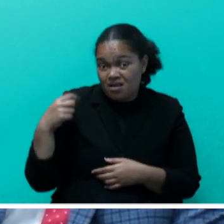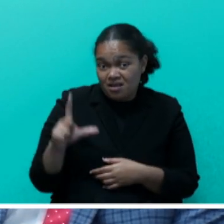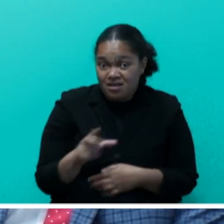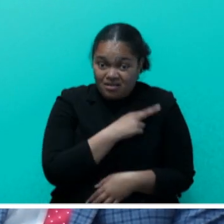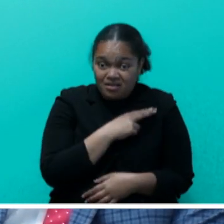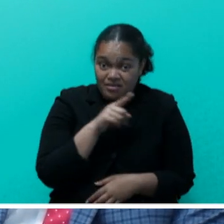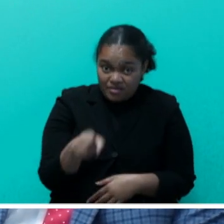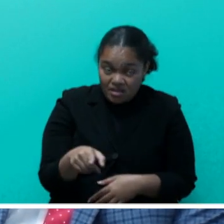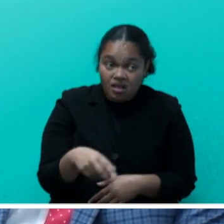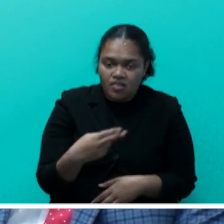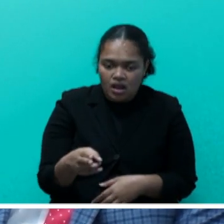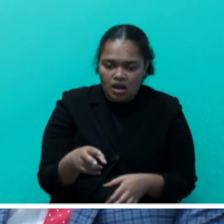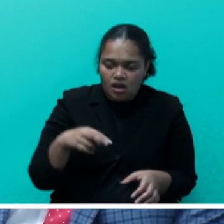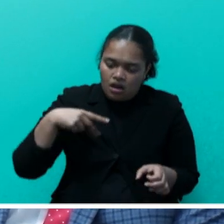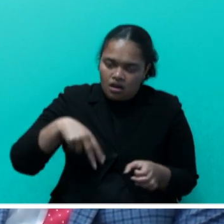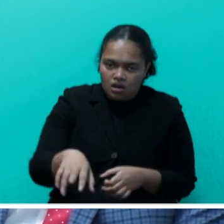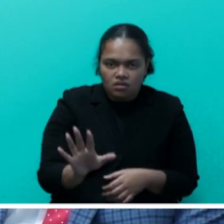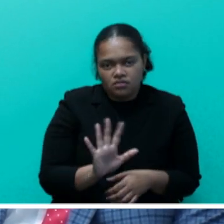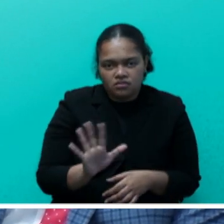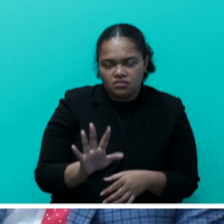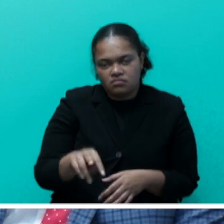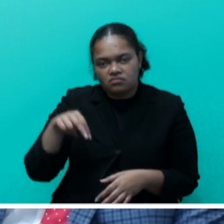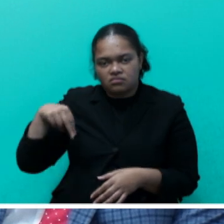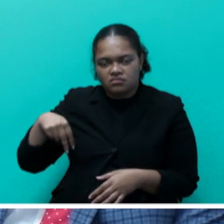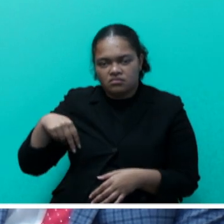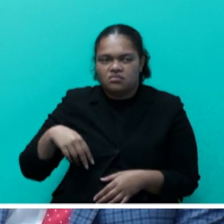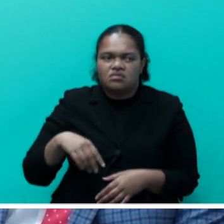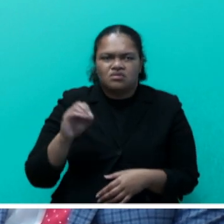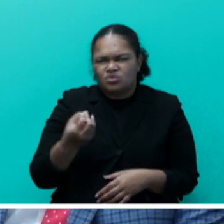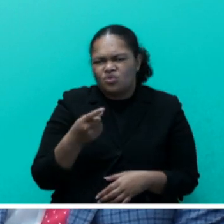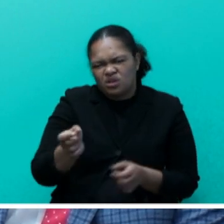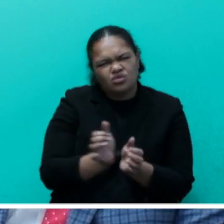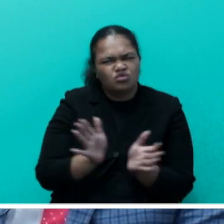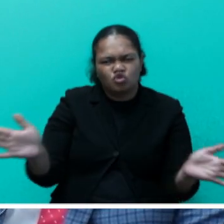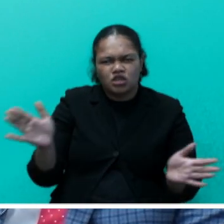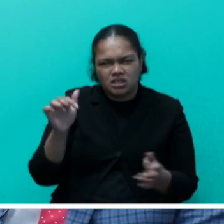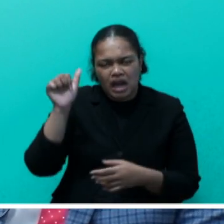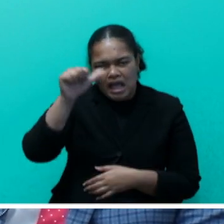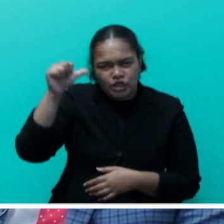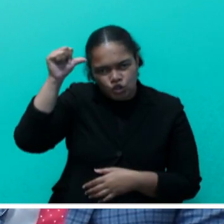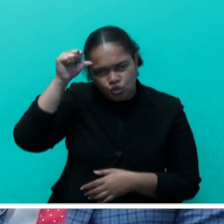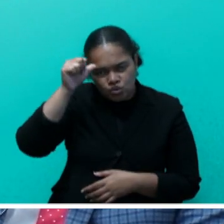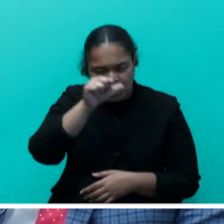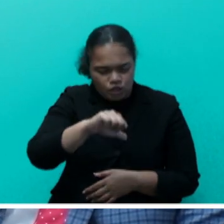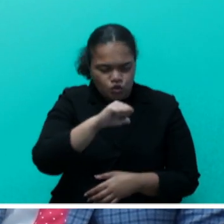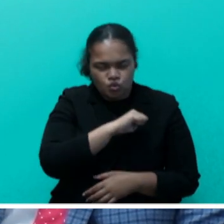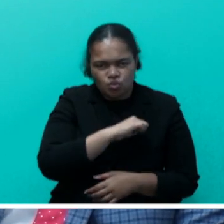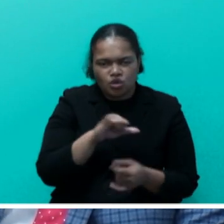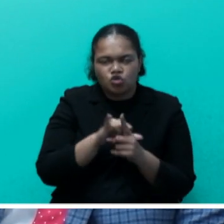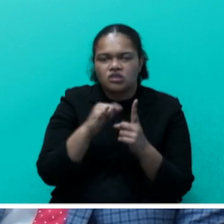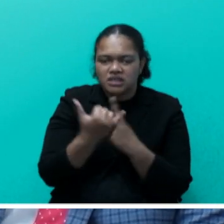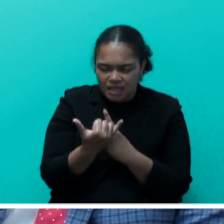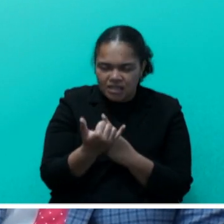old practice. So I suppose it's a general attitude in society in terms of safety.